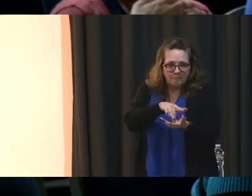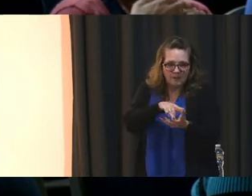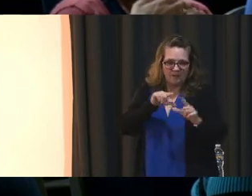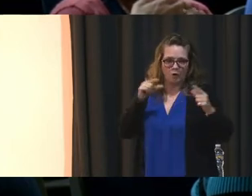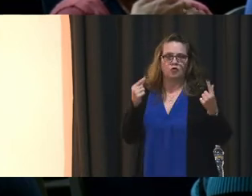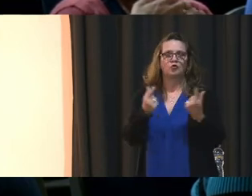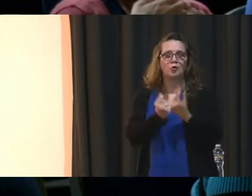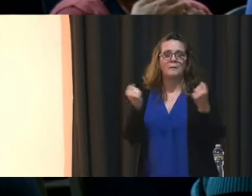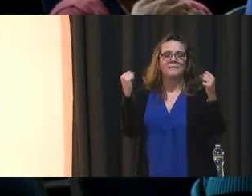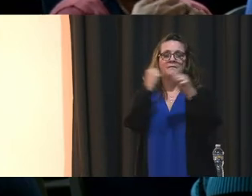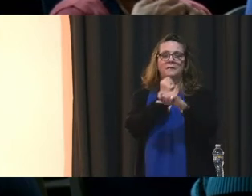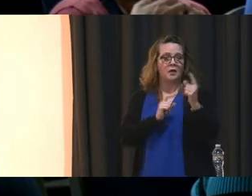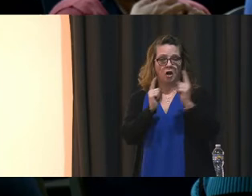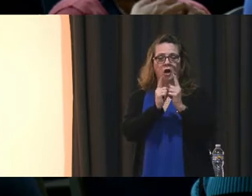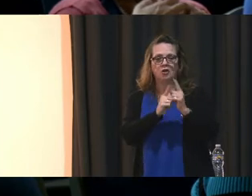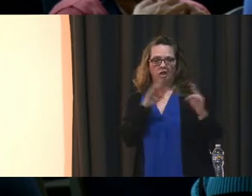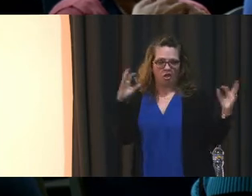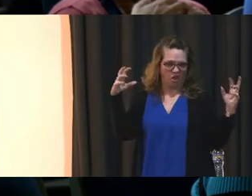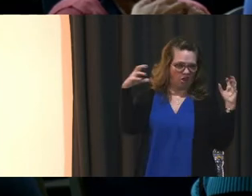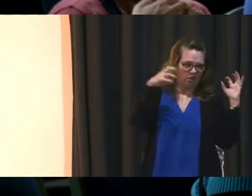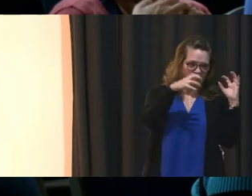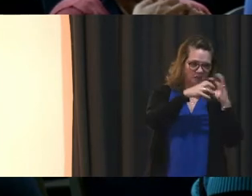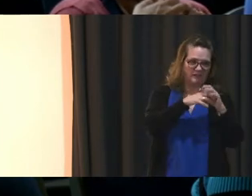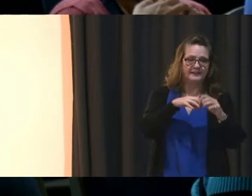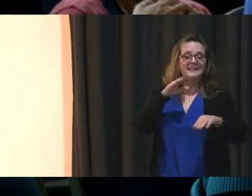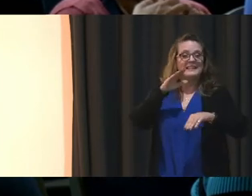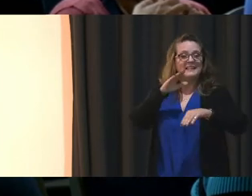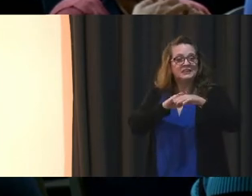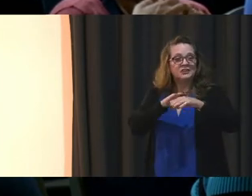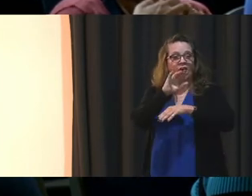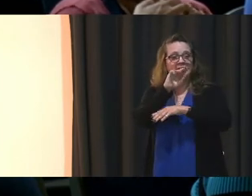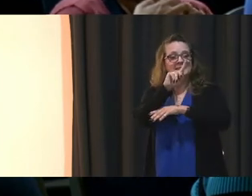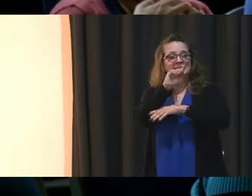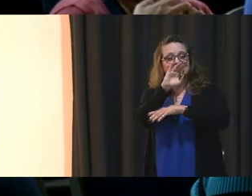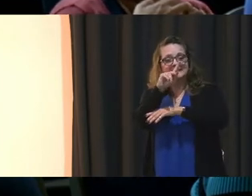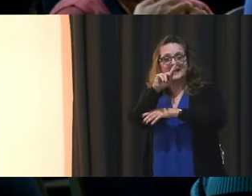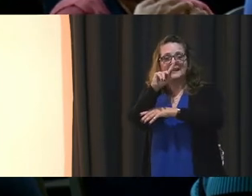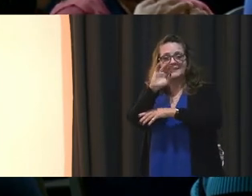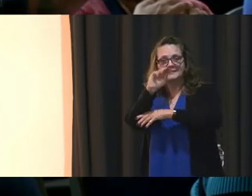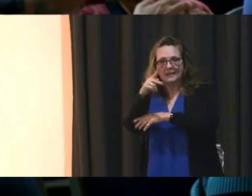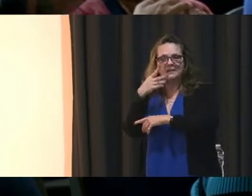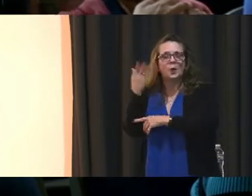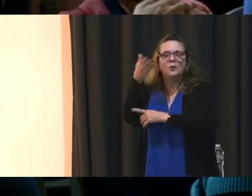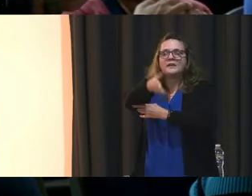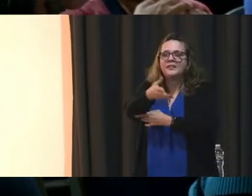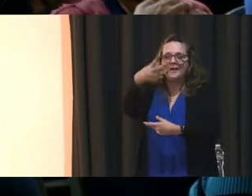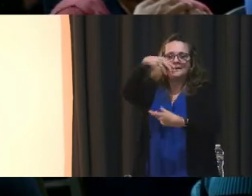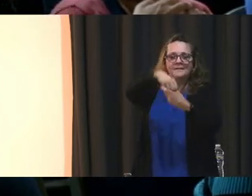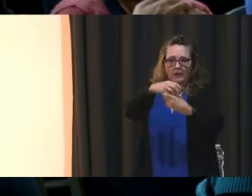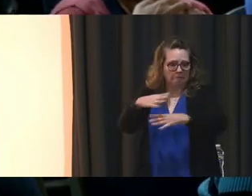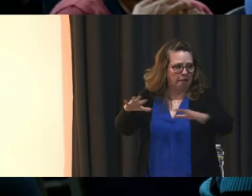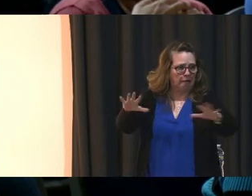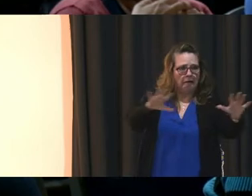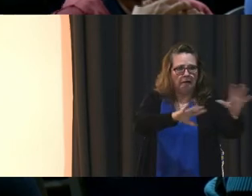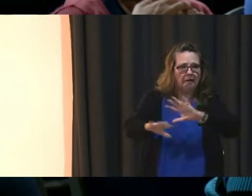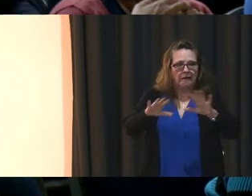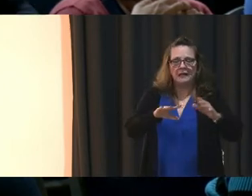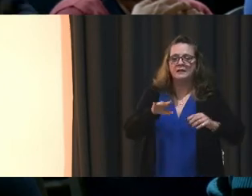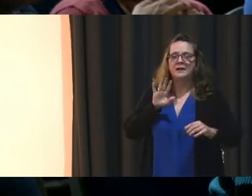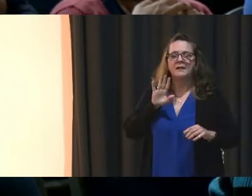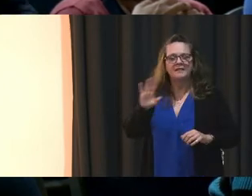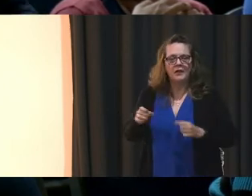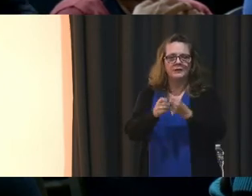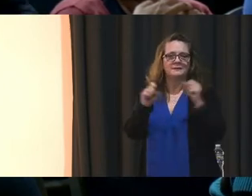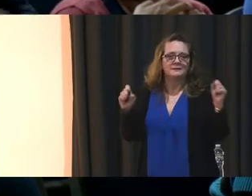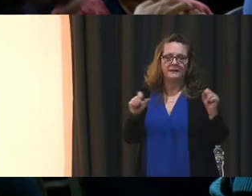fights. He's on TikTok, believe it or not, because he's always there. And so their safety,